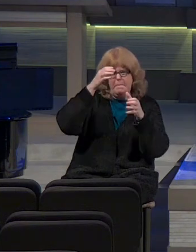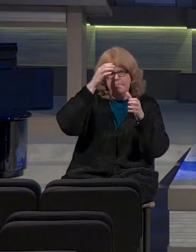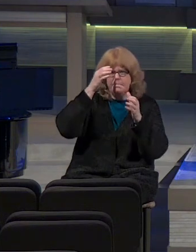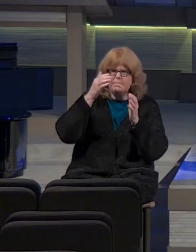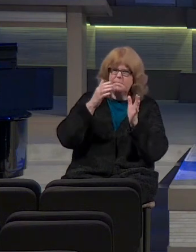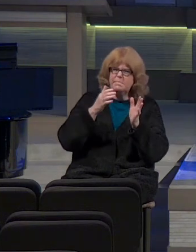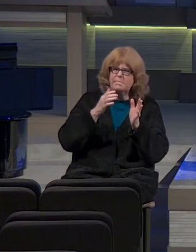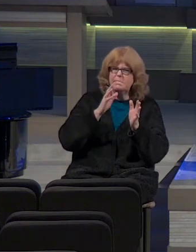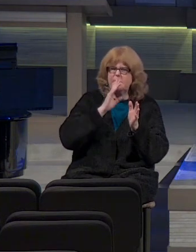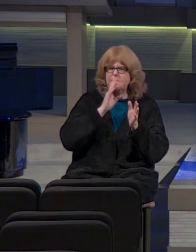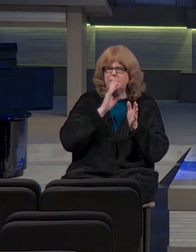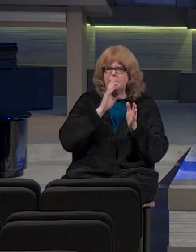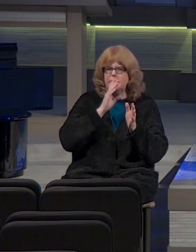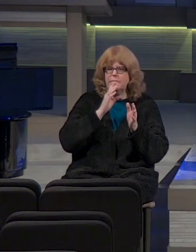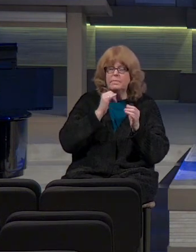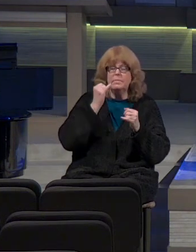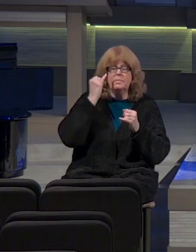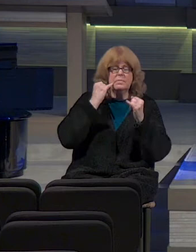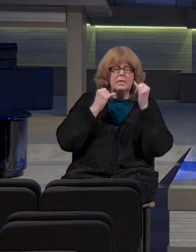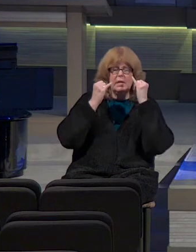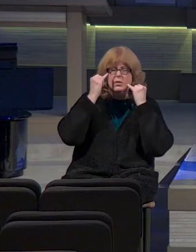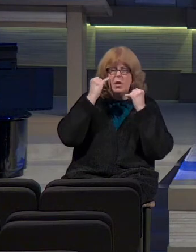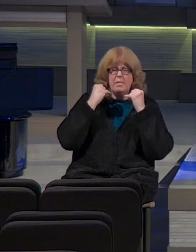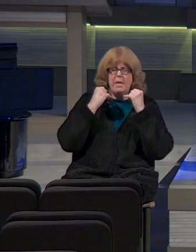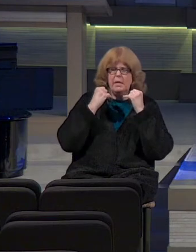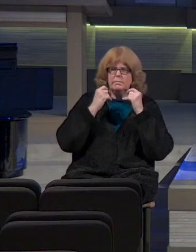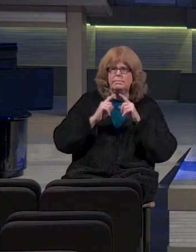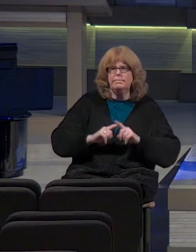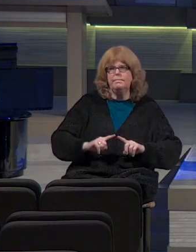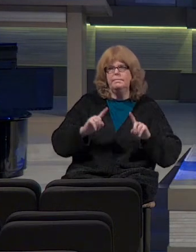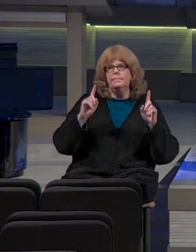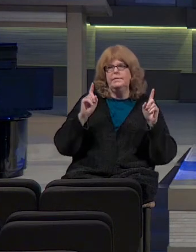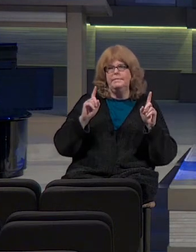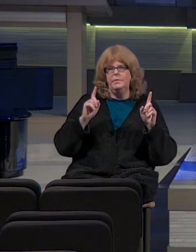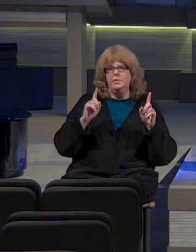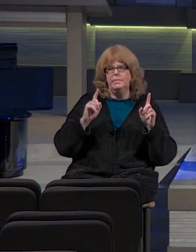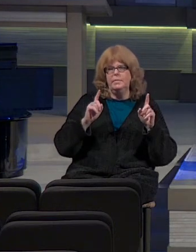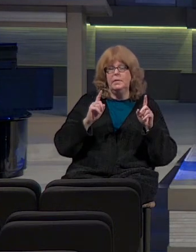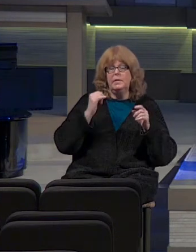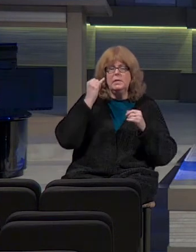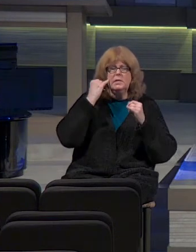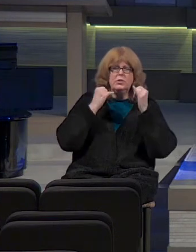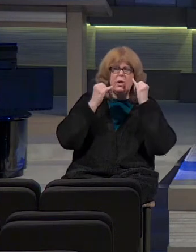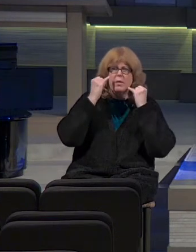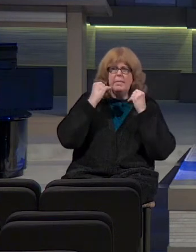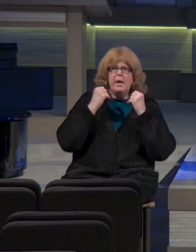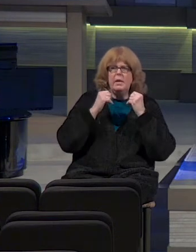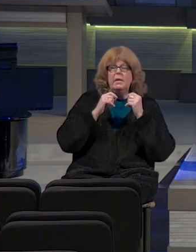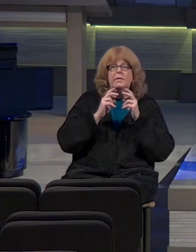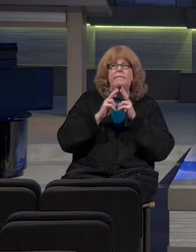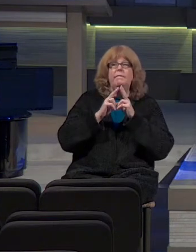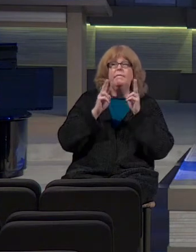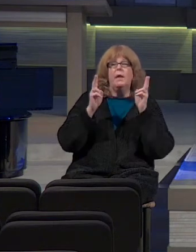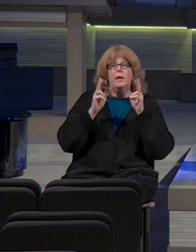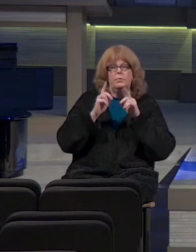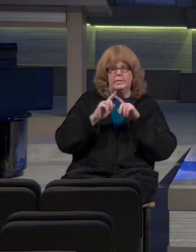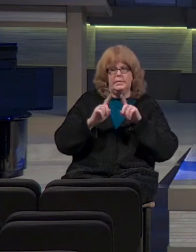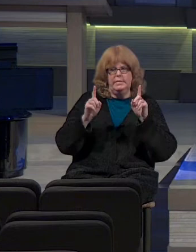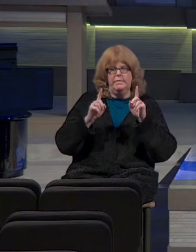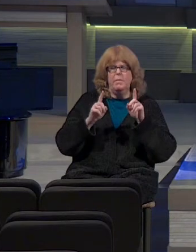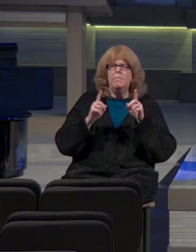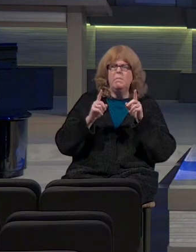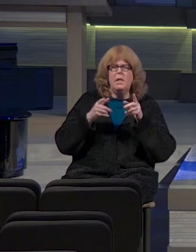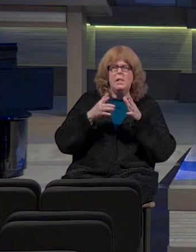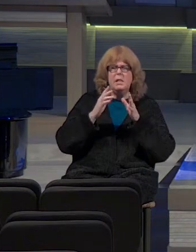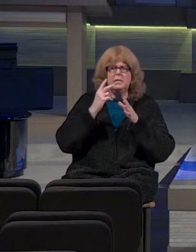you know? Jeremiah is really different. Jeremiah is strikingly different. Let's